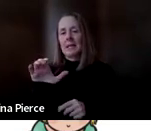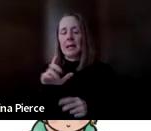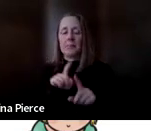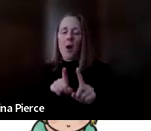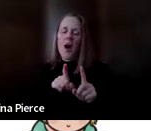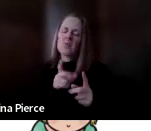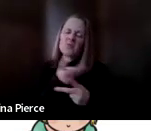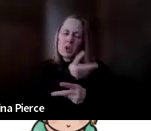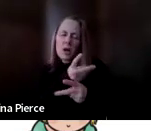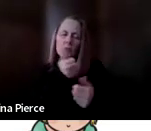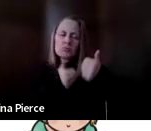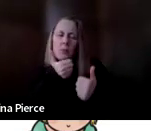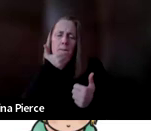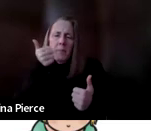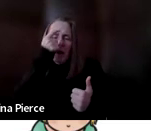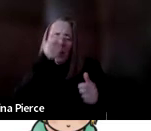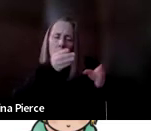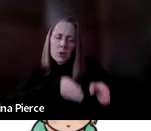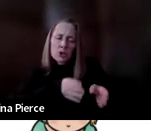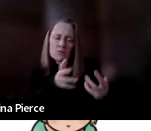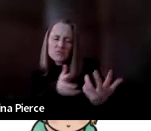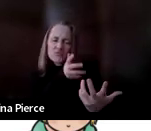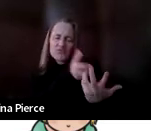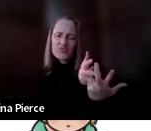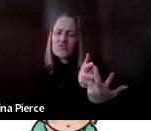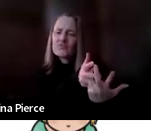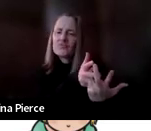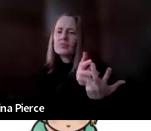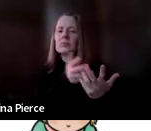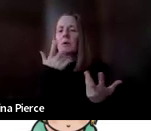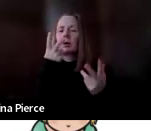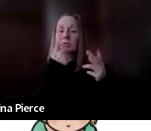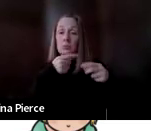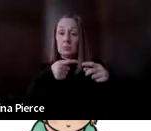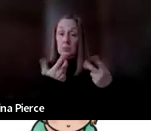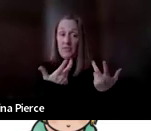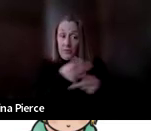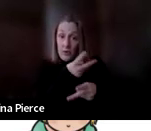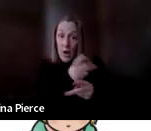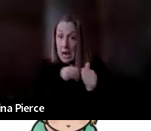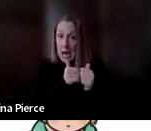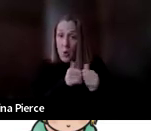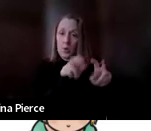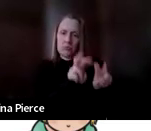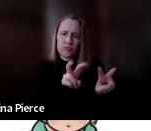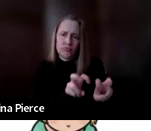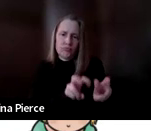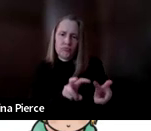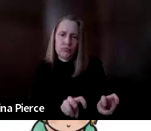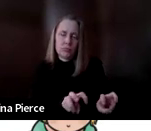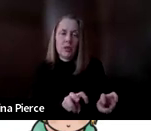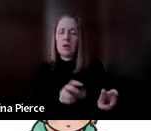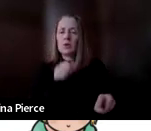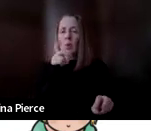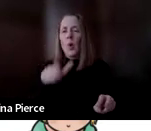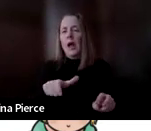part of what we do when we complete an evaluation. But there are no hoops to jump through or things to prove to